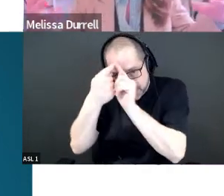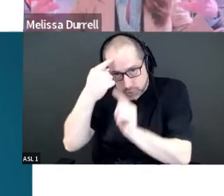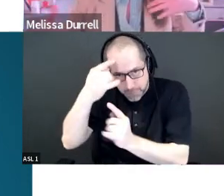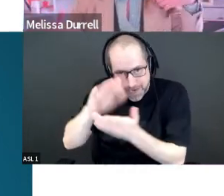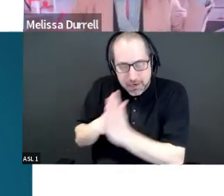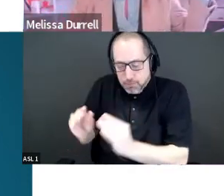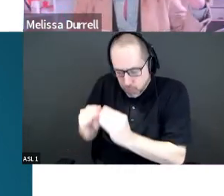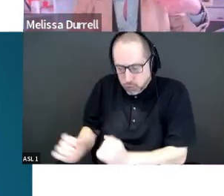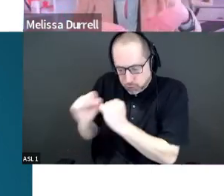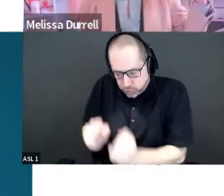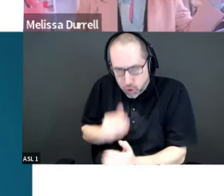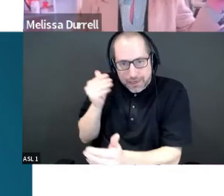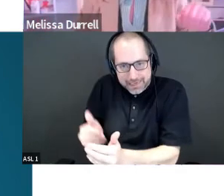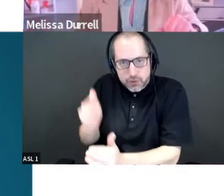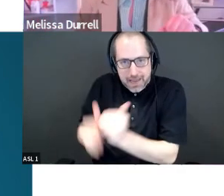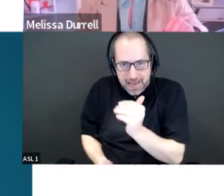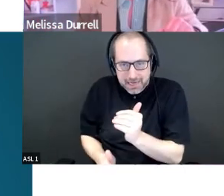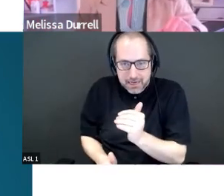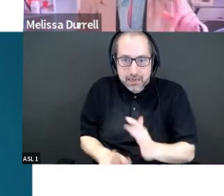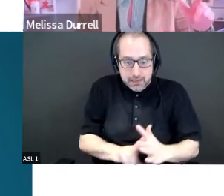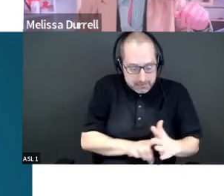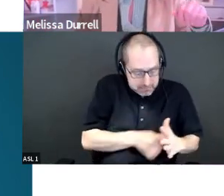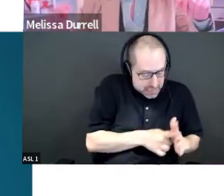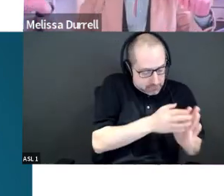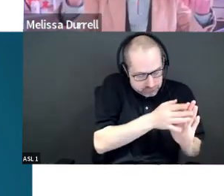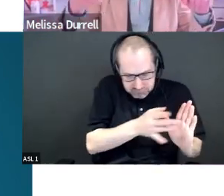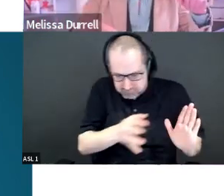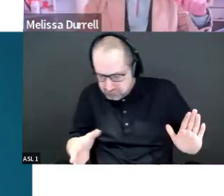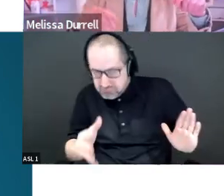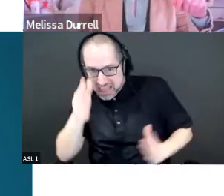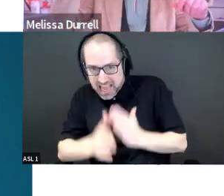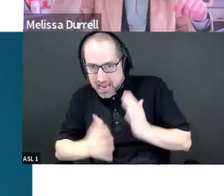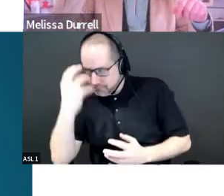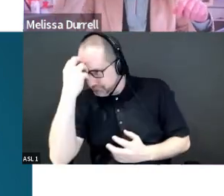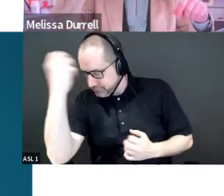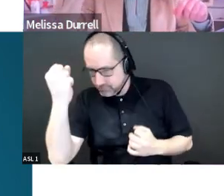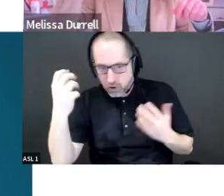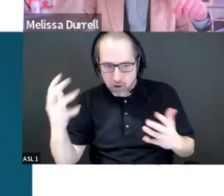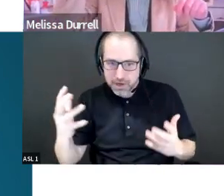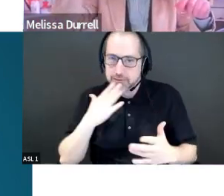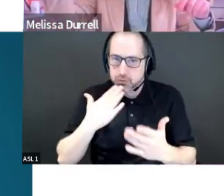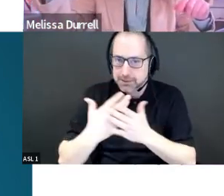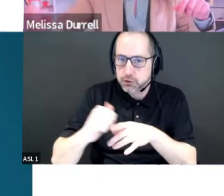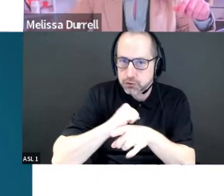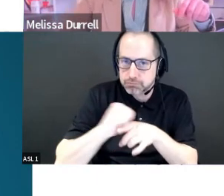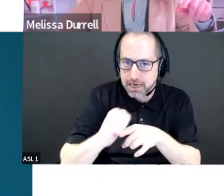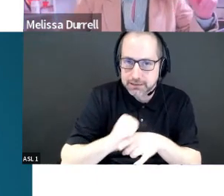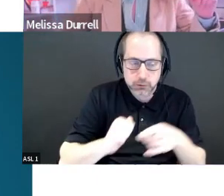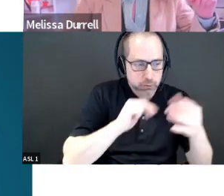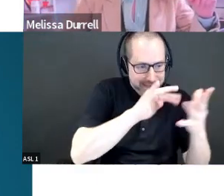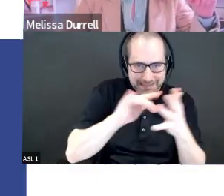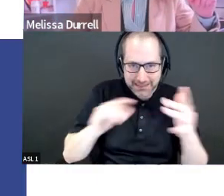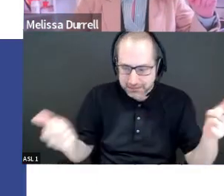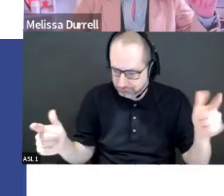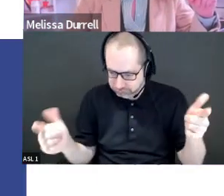have it memorized. And then also to be able to pick up anywhere. Somebody is like, Oh, bring me to go to market. like right away. Your brain's like, remembers exactly